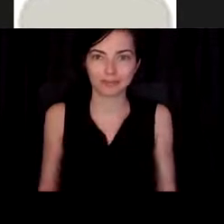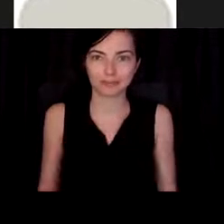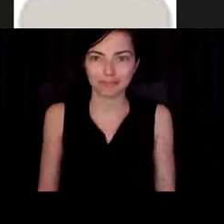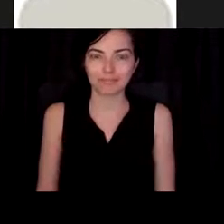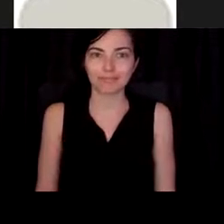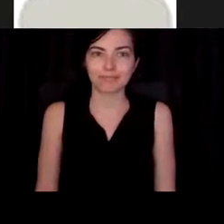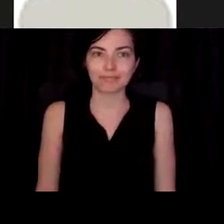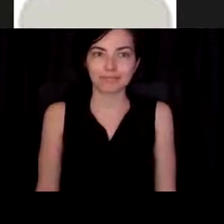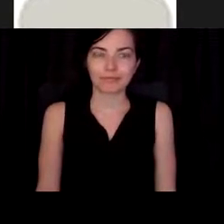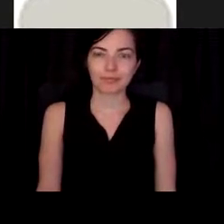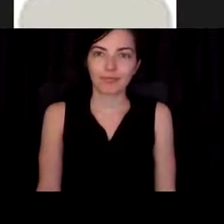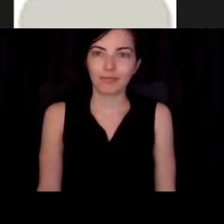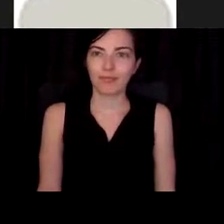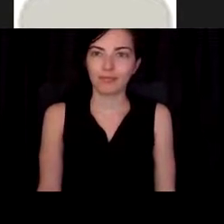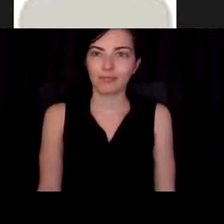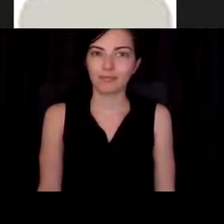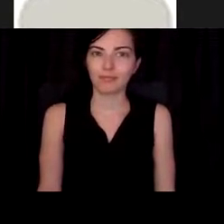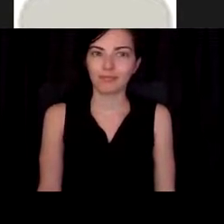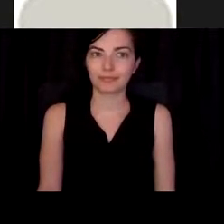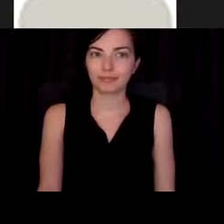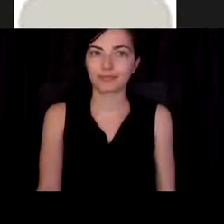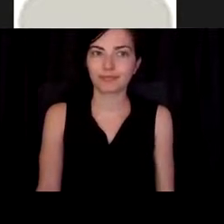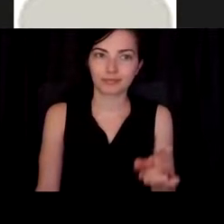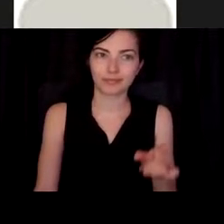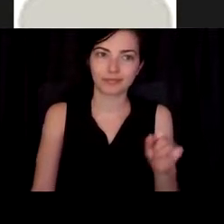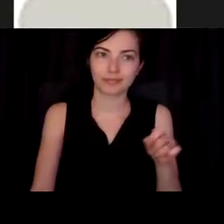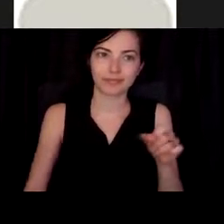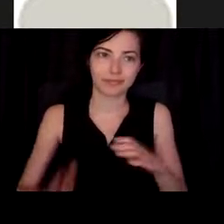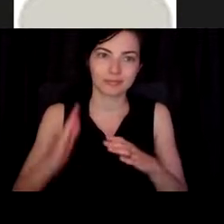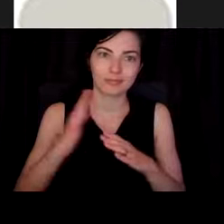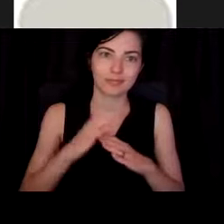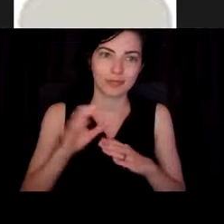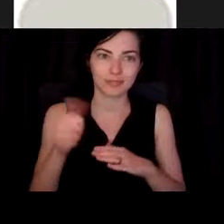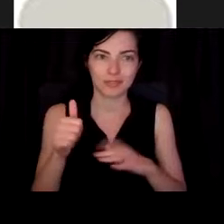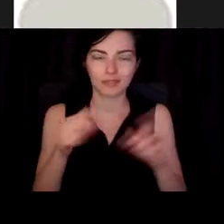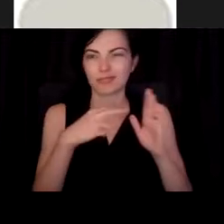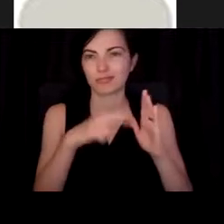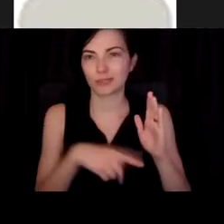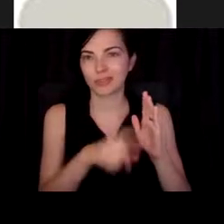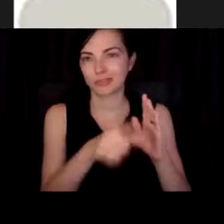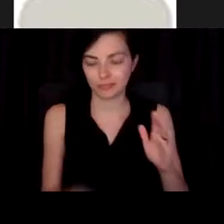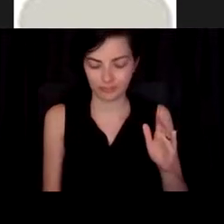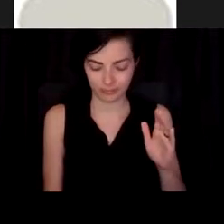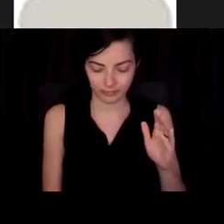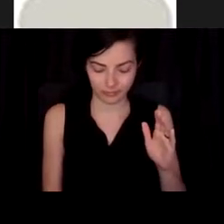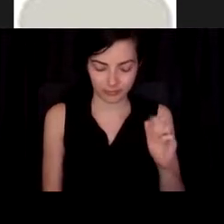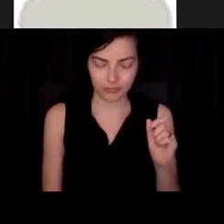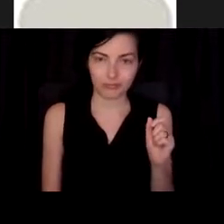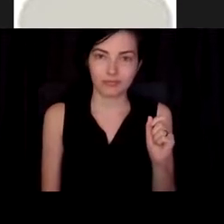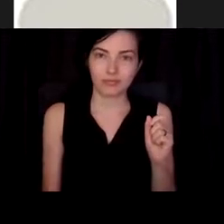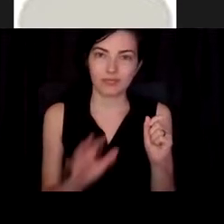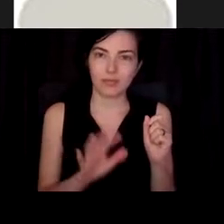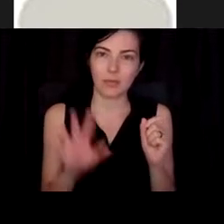we, uh, yeah, top 10 medical school, research hospital, children's hospital, um, about a million dollars per